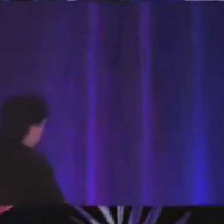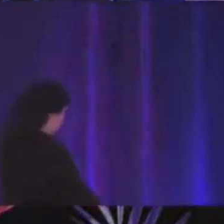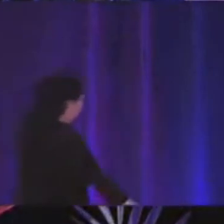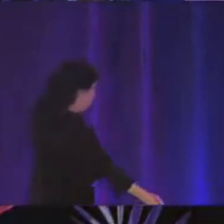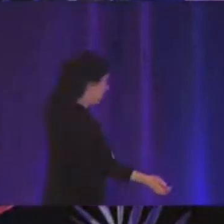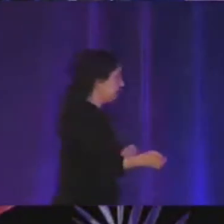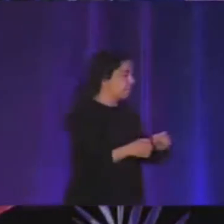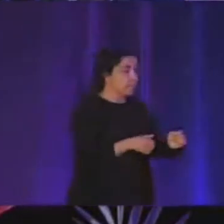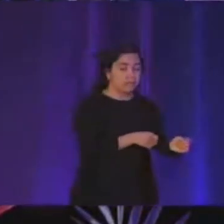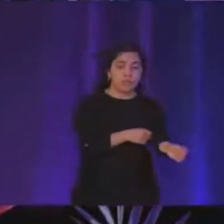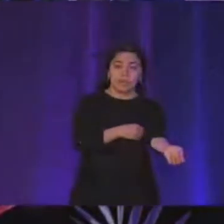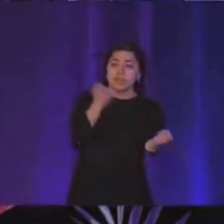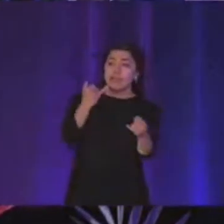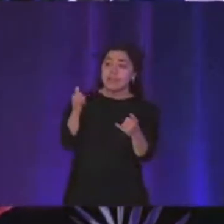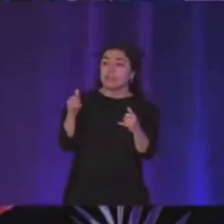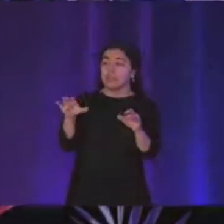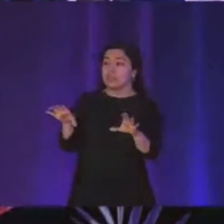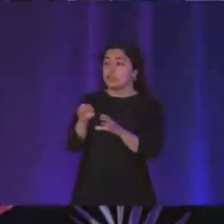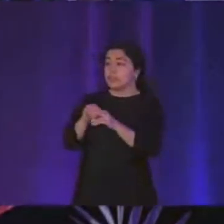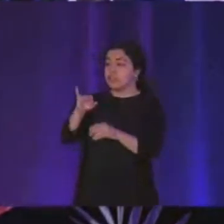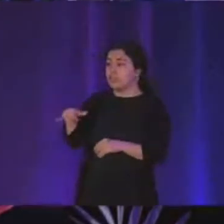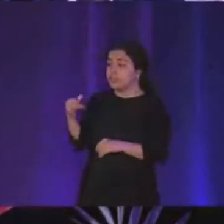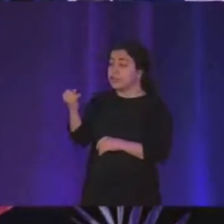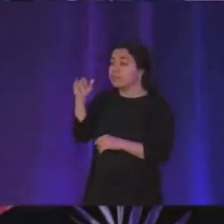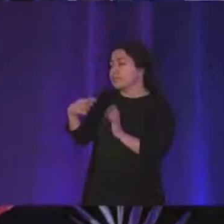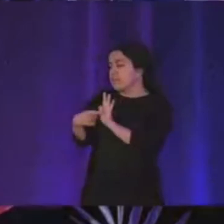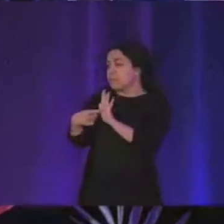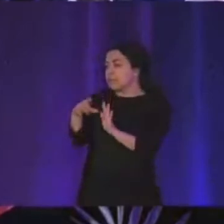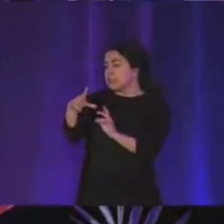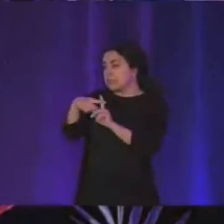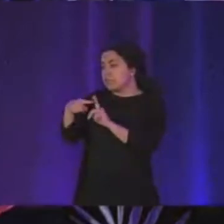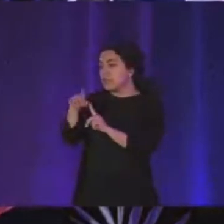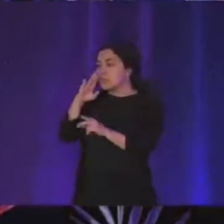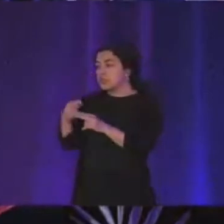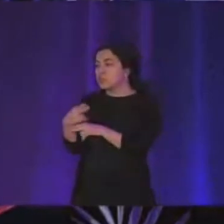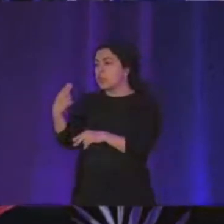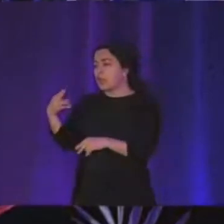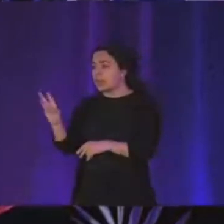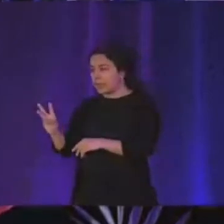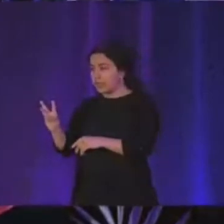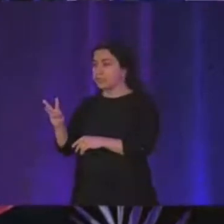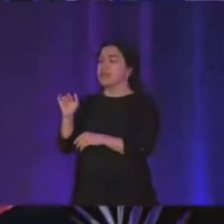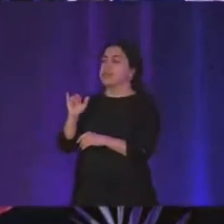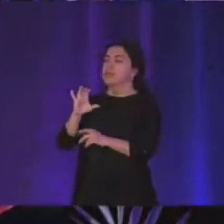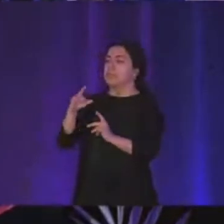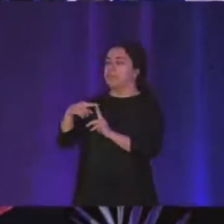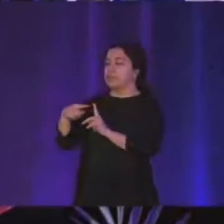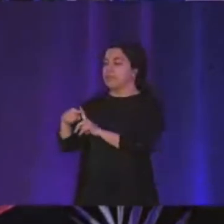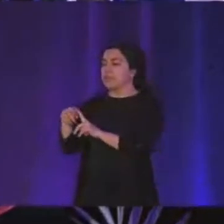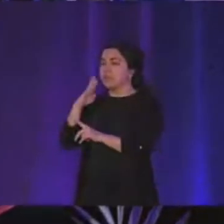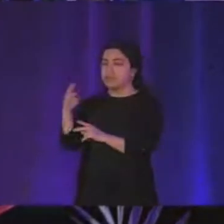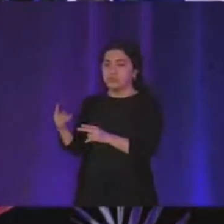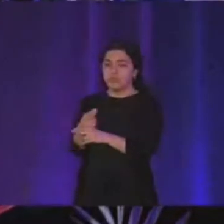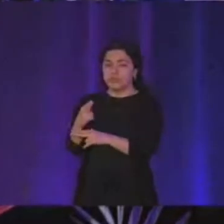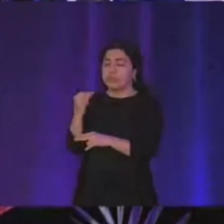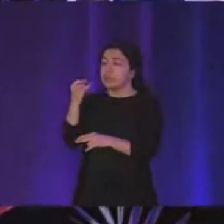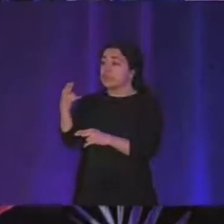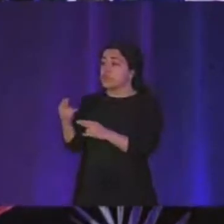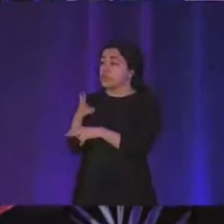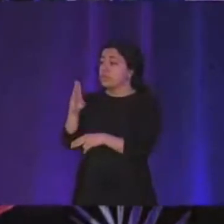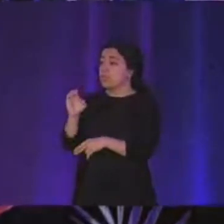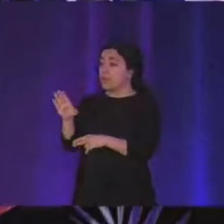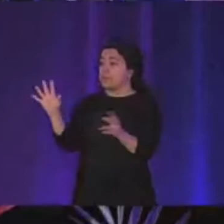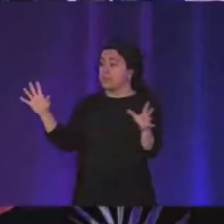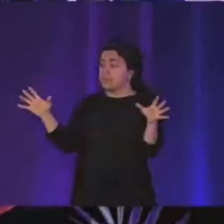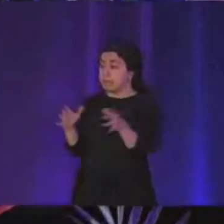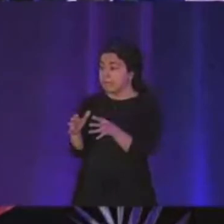in c plus plus like if you use ffmpeg it's going to use the hardware and like the c plus plus is going to be slower and then if you use web assembly there's another